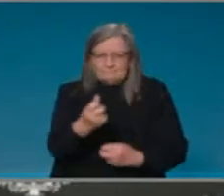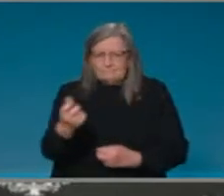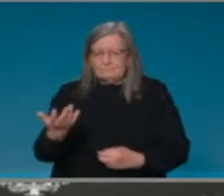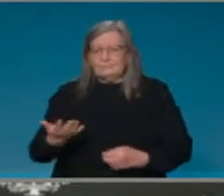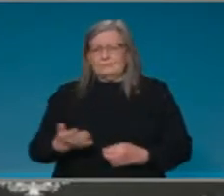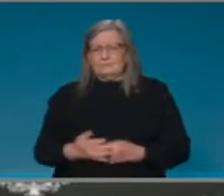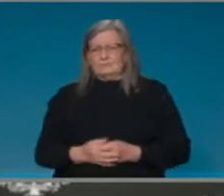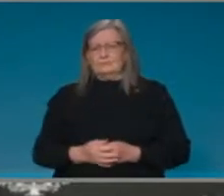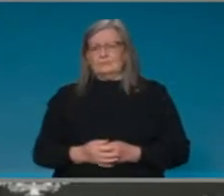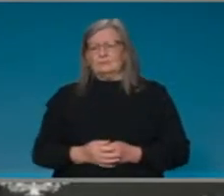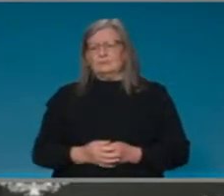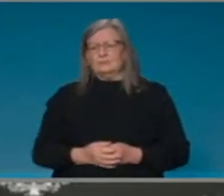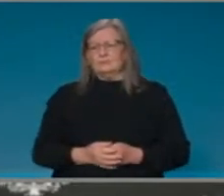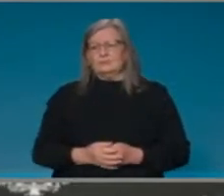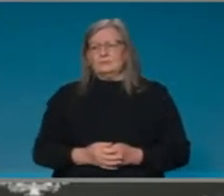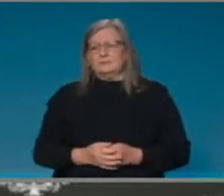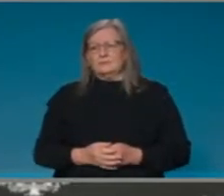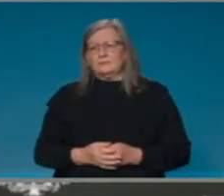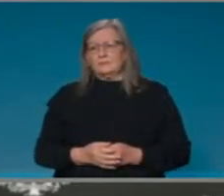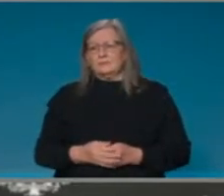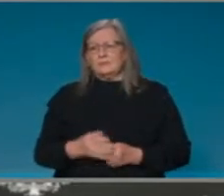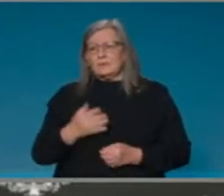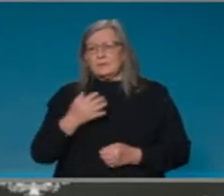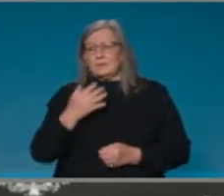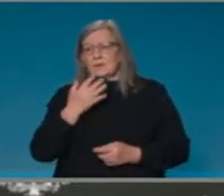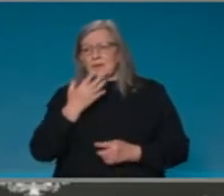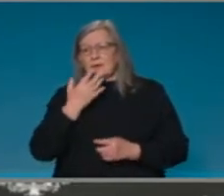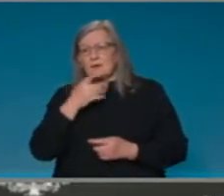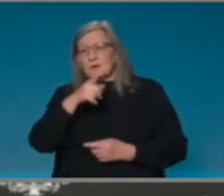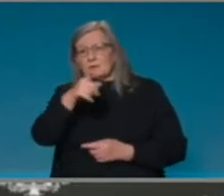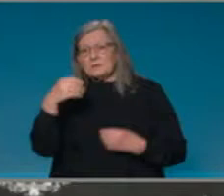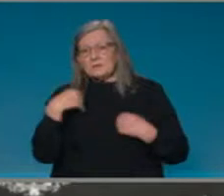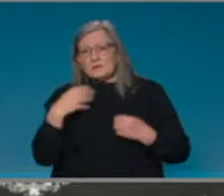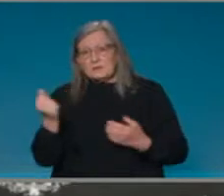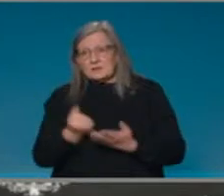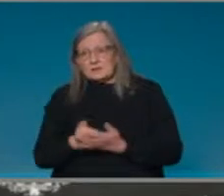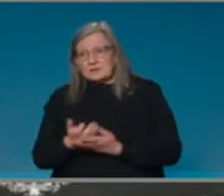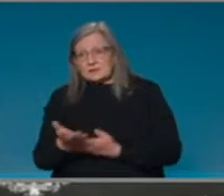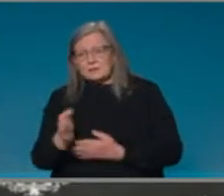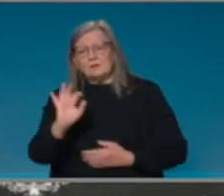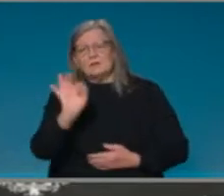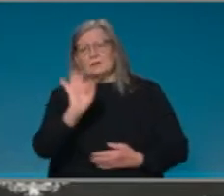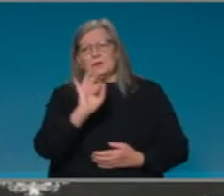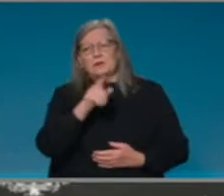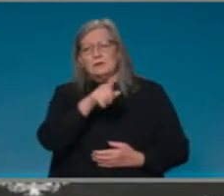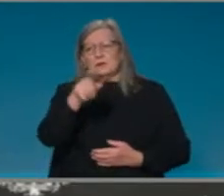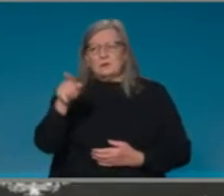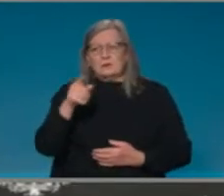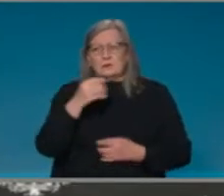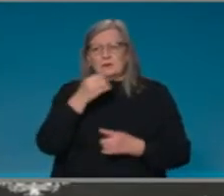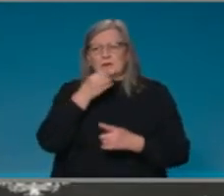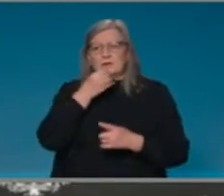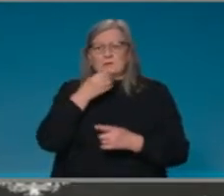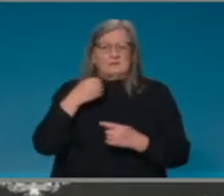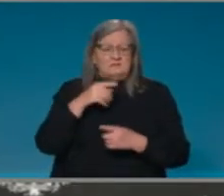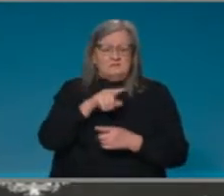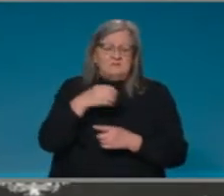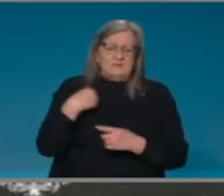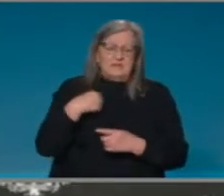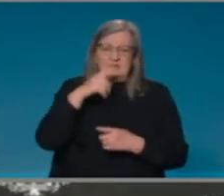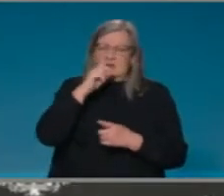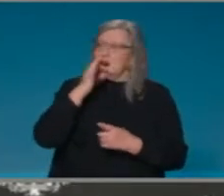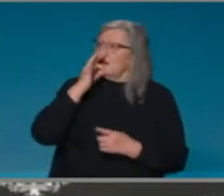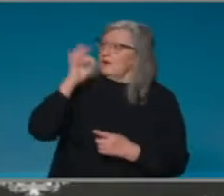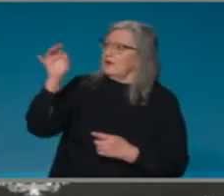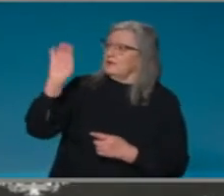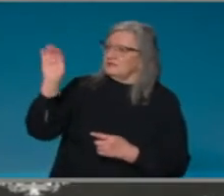there's, uh, no cost. Um, it'll be up to businesses to show that they can do it, but, uh, we'll be providing the vaccines and they'll